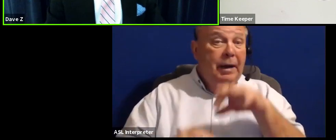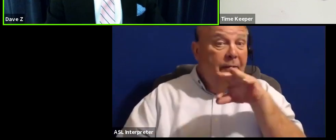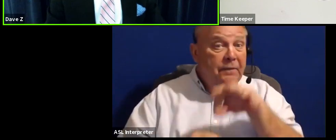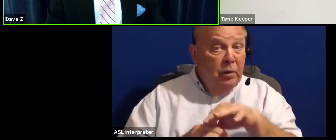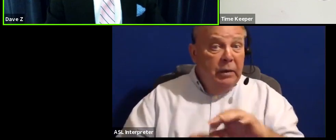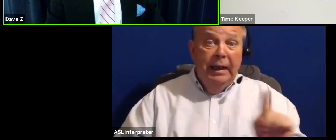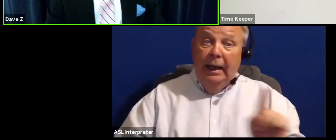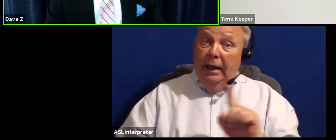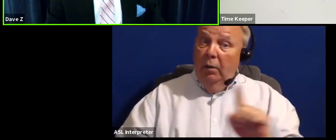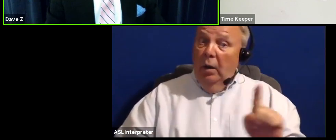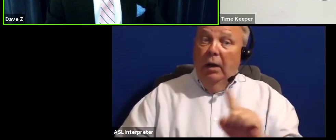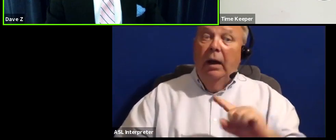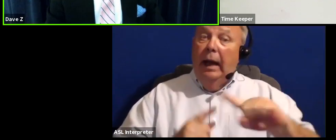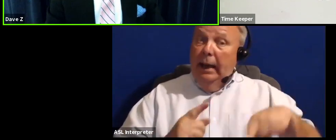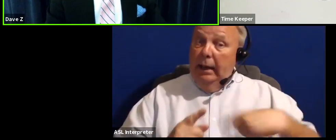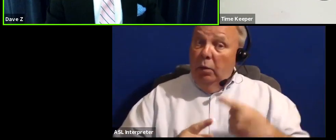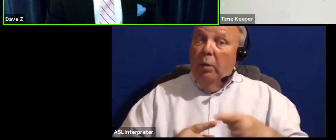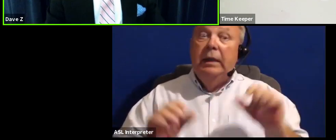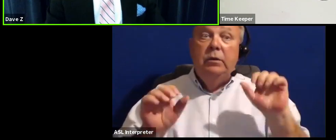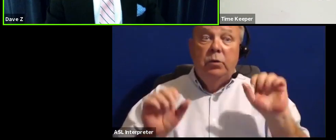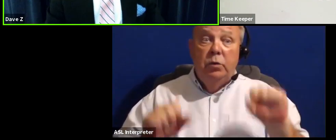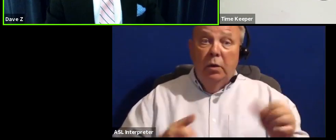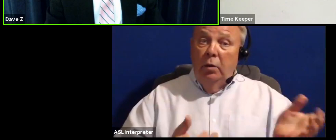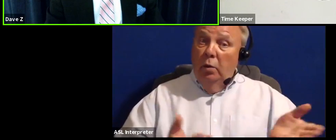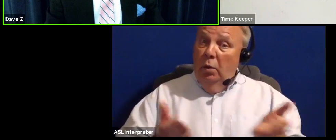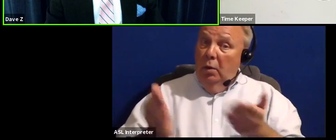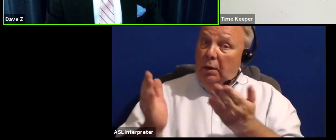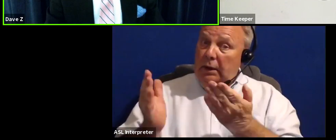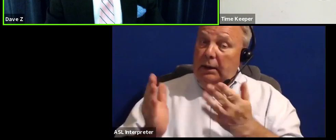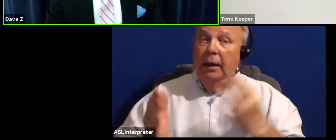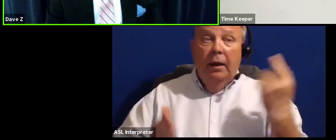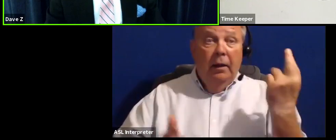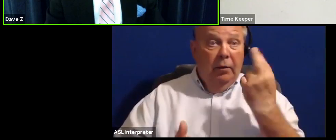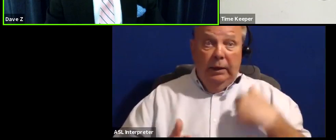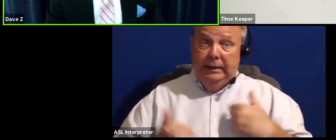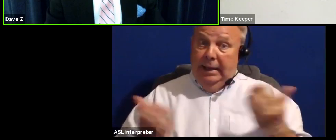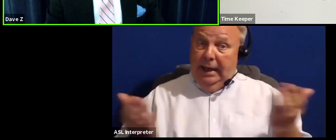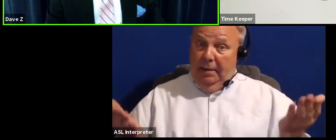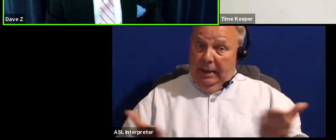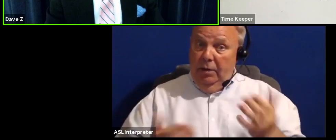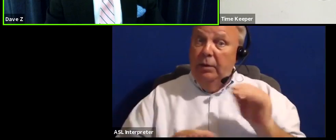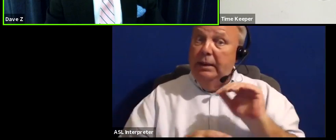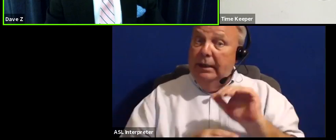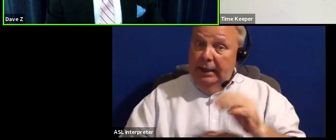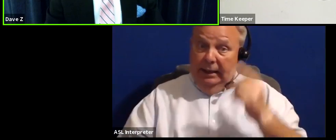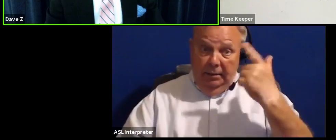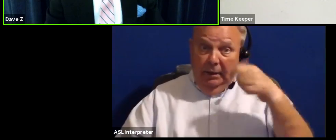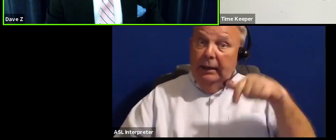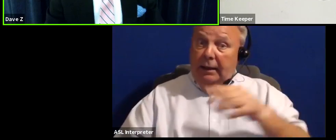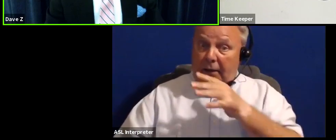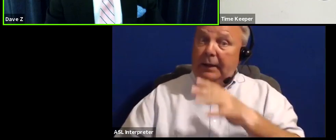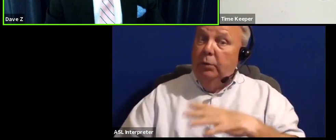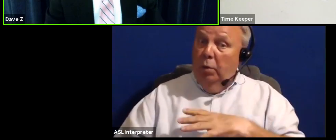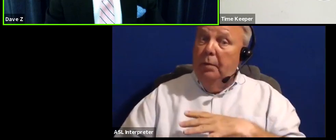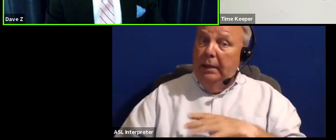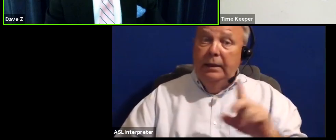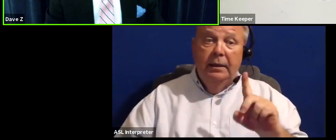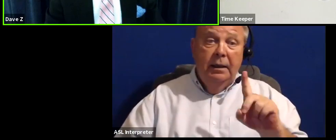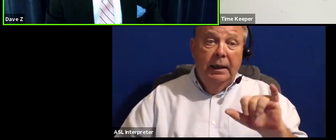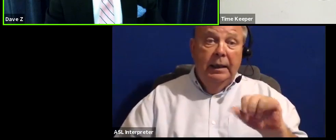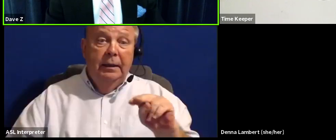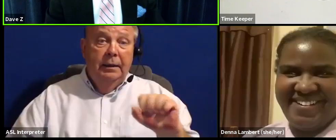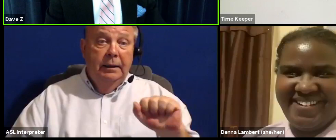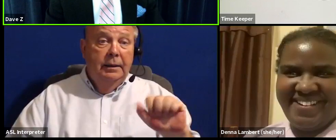where to do it and when you can do it is the reason I'm here tonight is because of this woman, Dina Lambert.